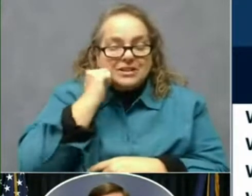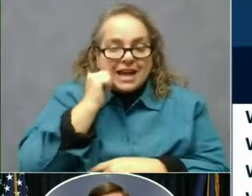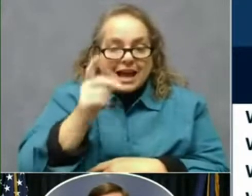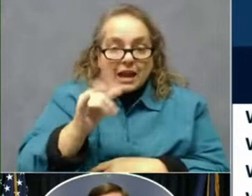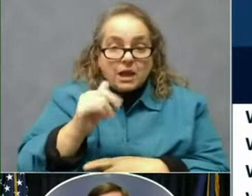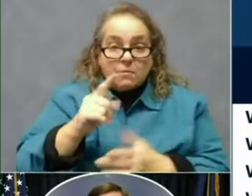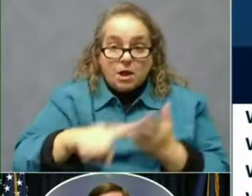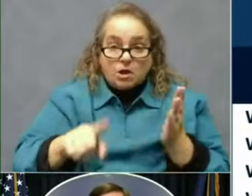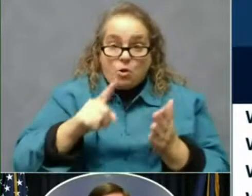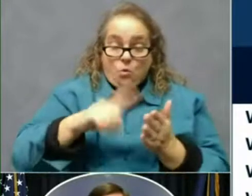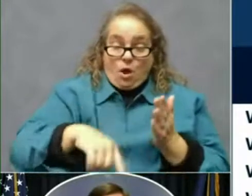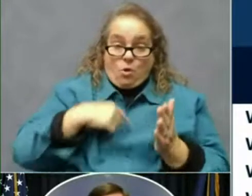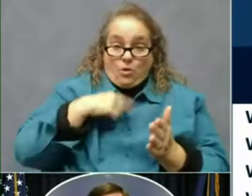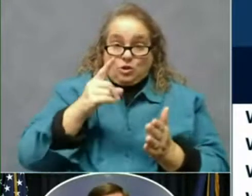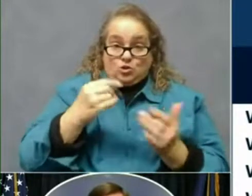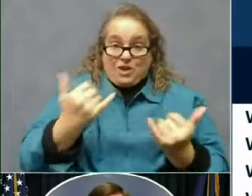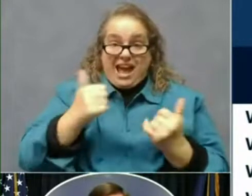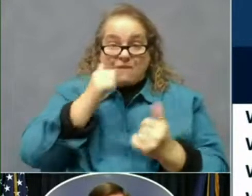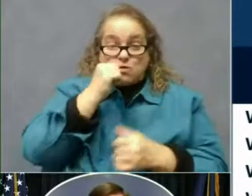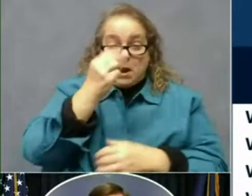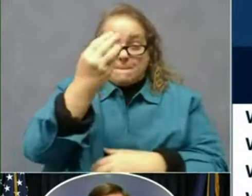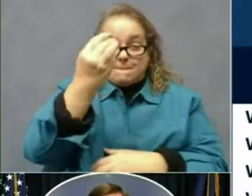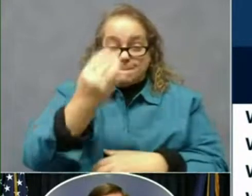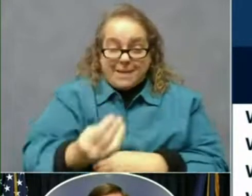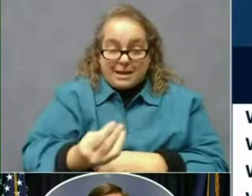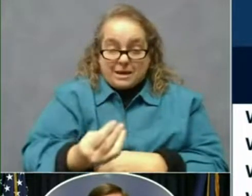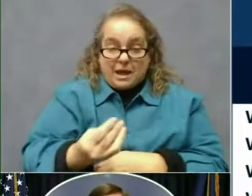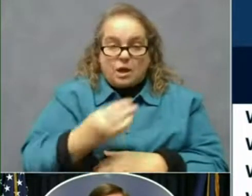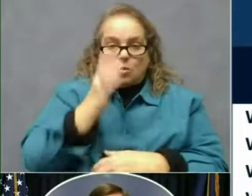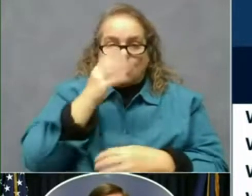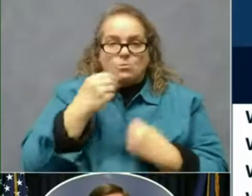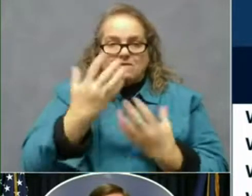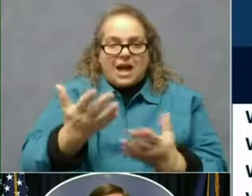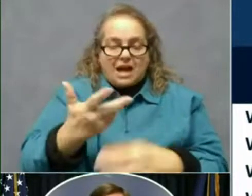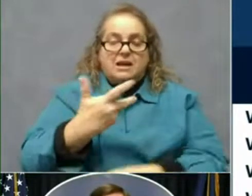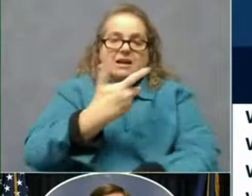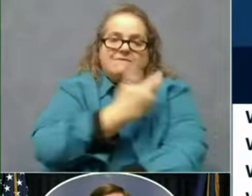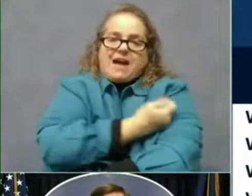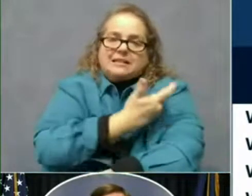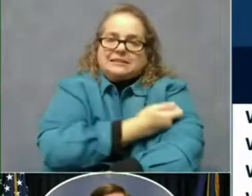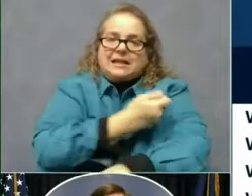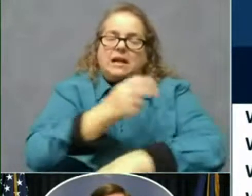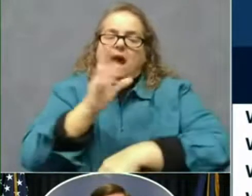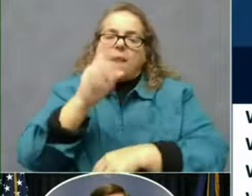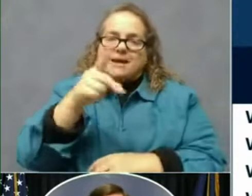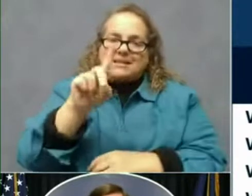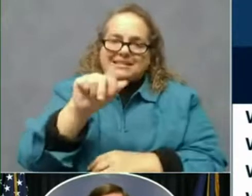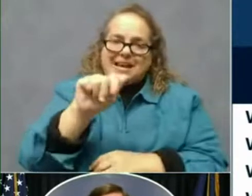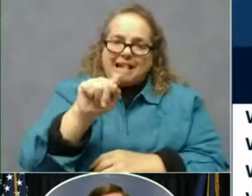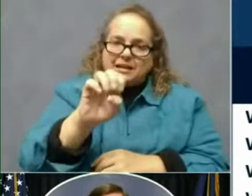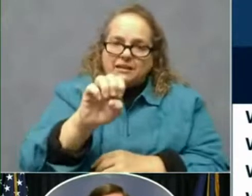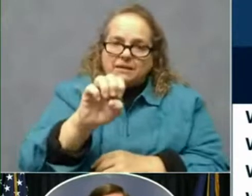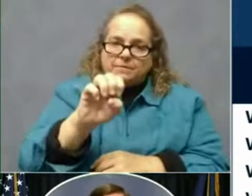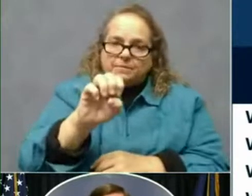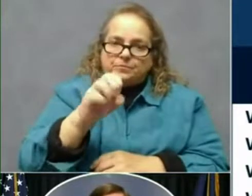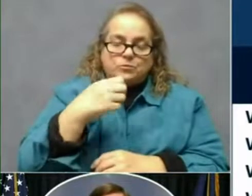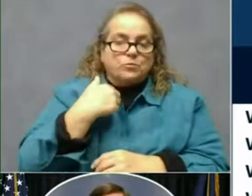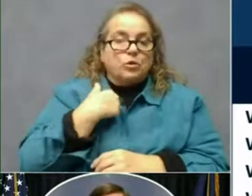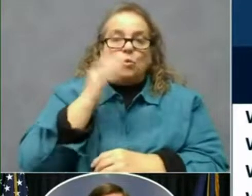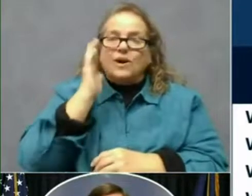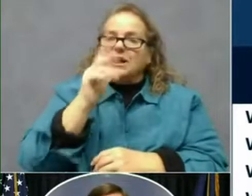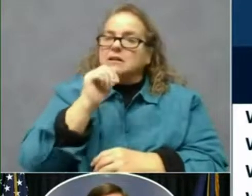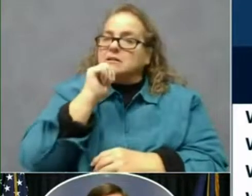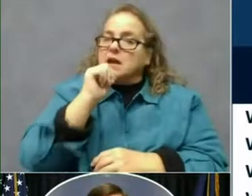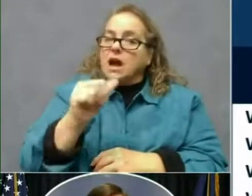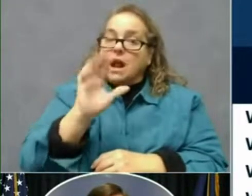Monday, we're going to provide a vaccine update and and we are not going to be updating the vaccine